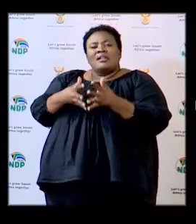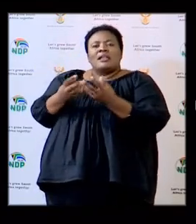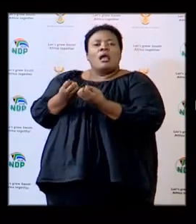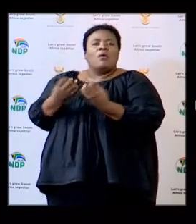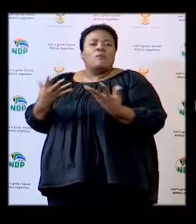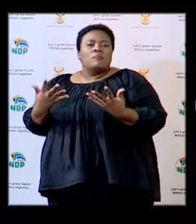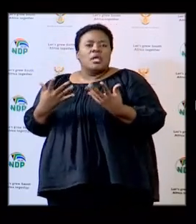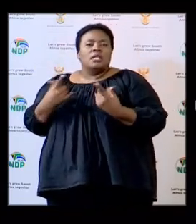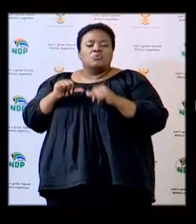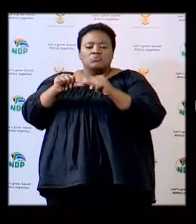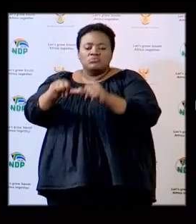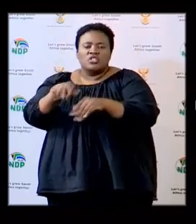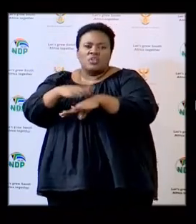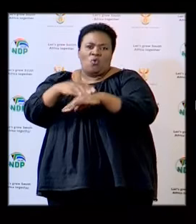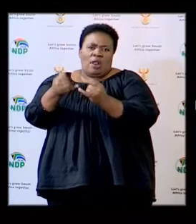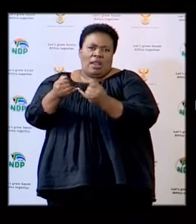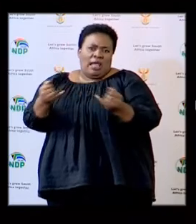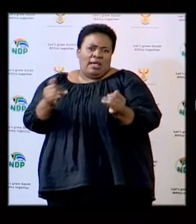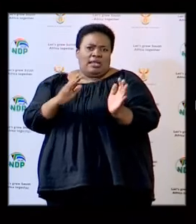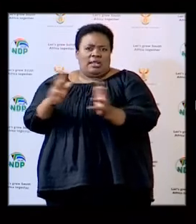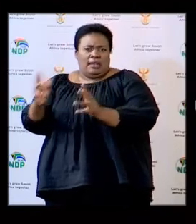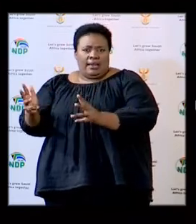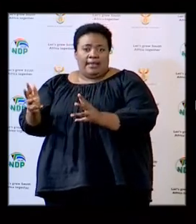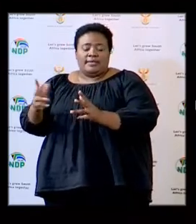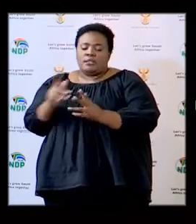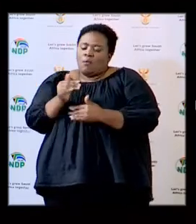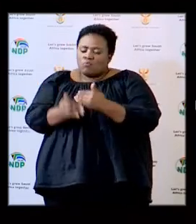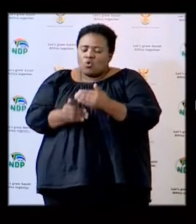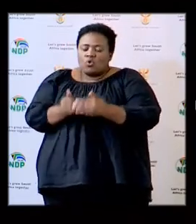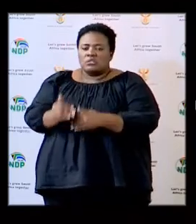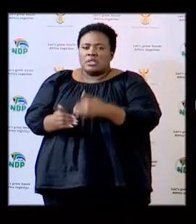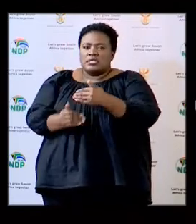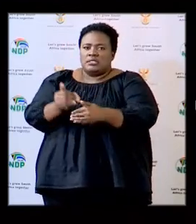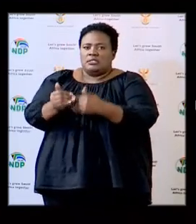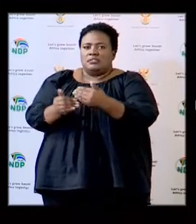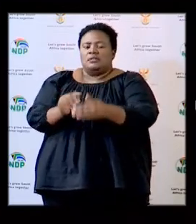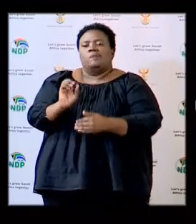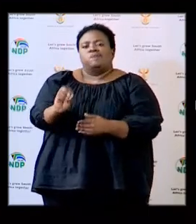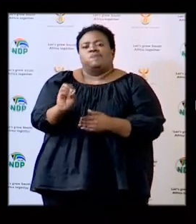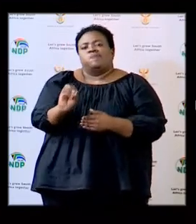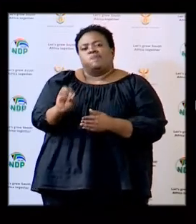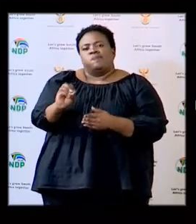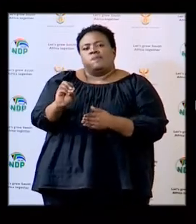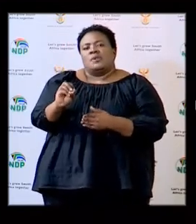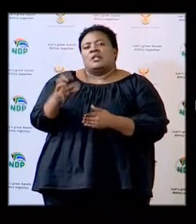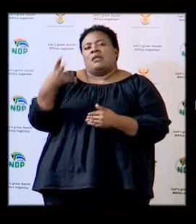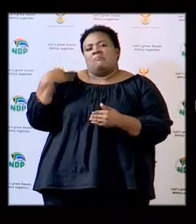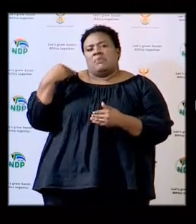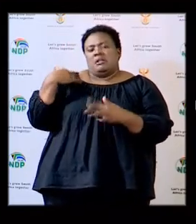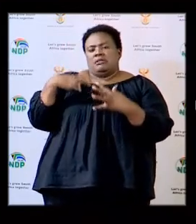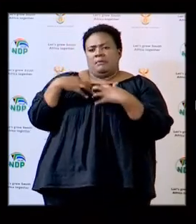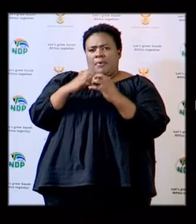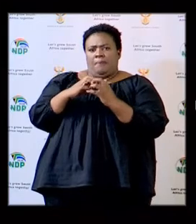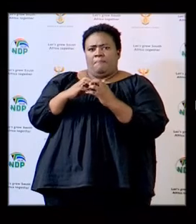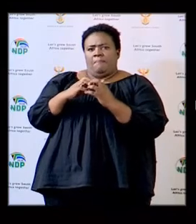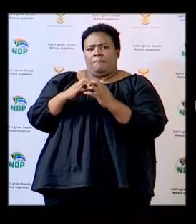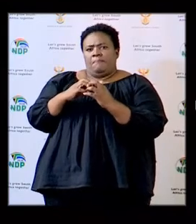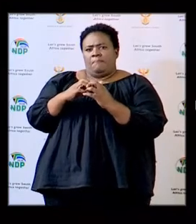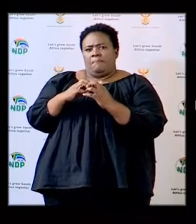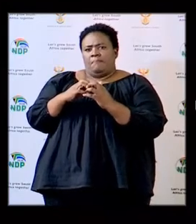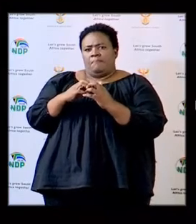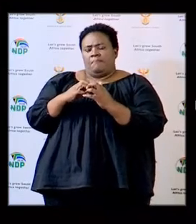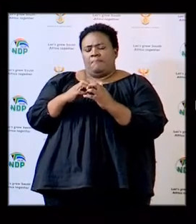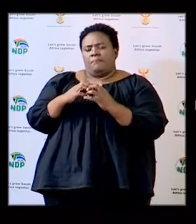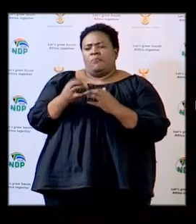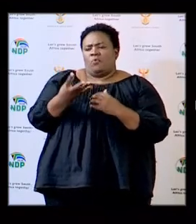with skill learning online there is a process that the ministers initiated here so that there is uniformity across